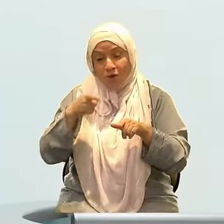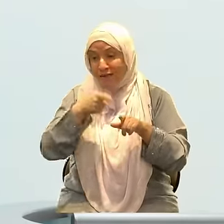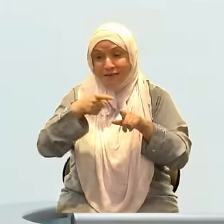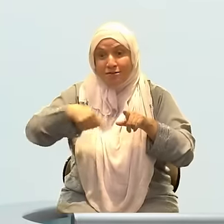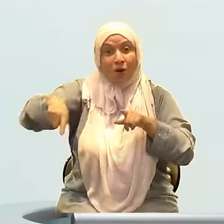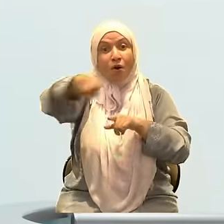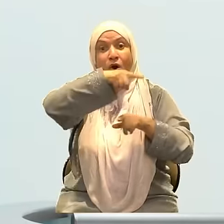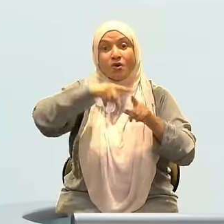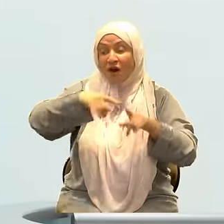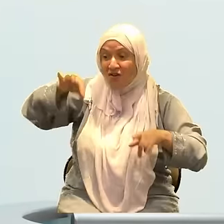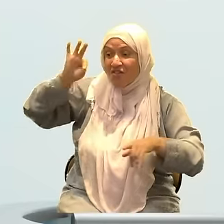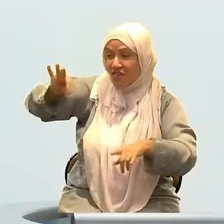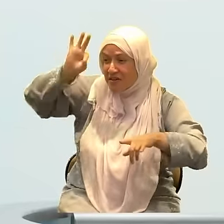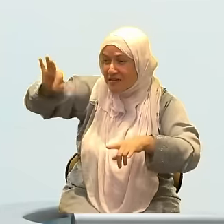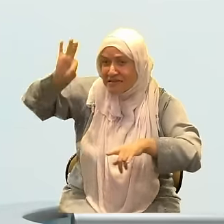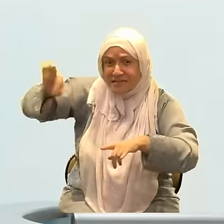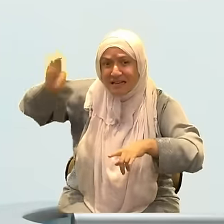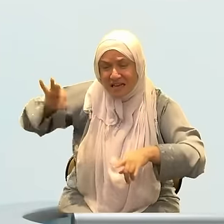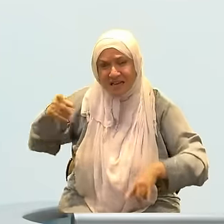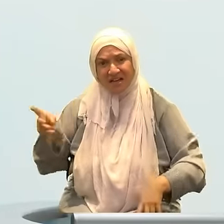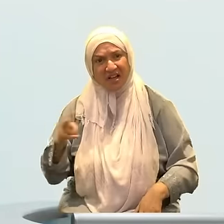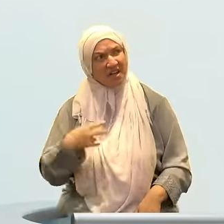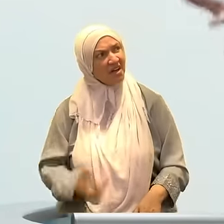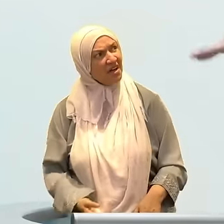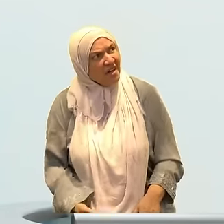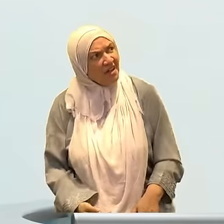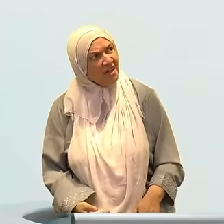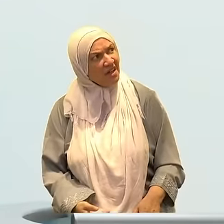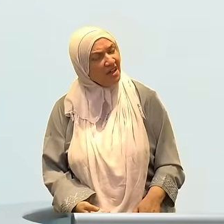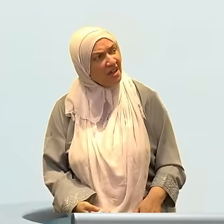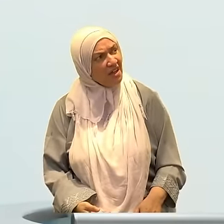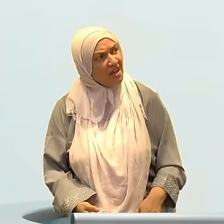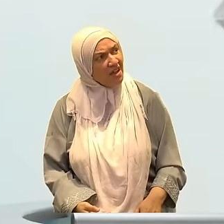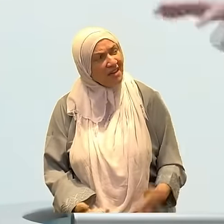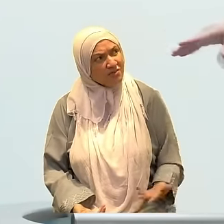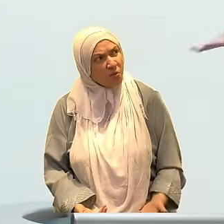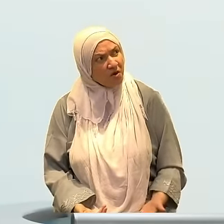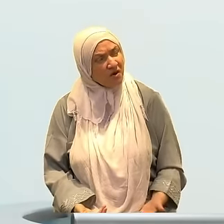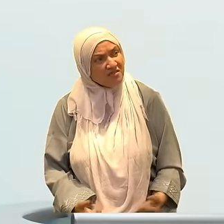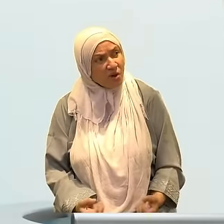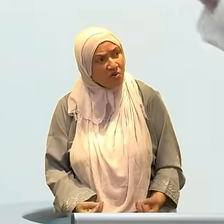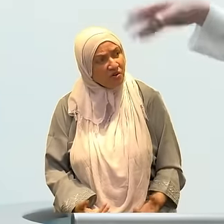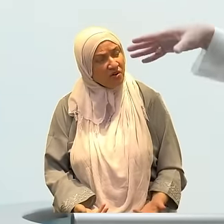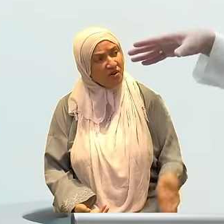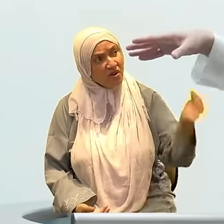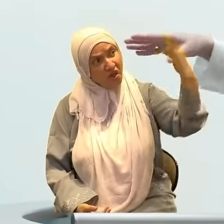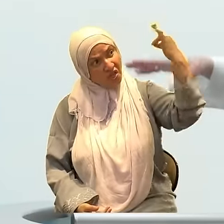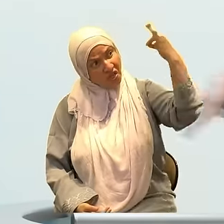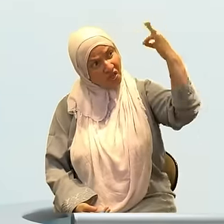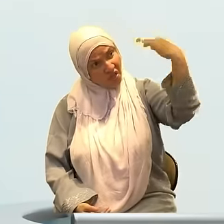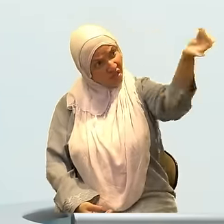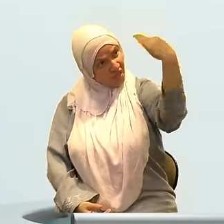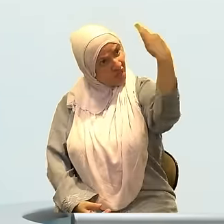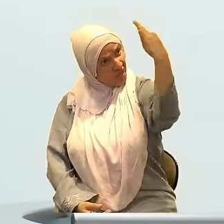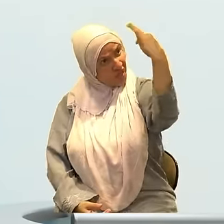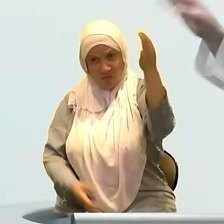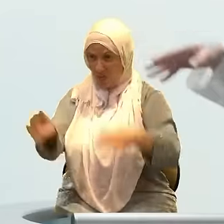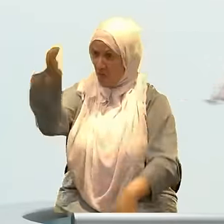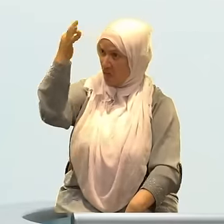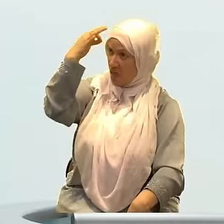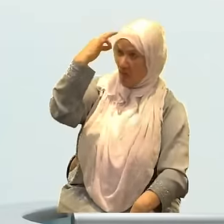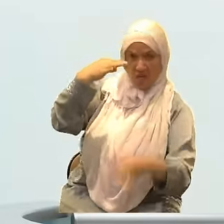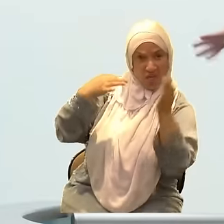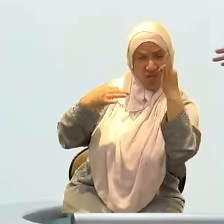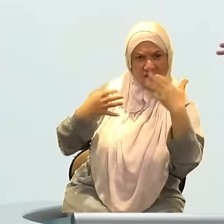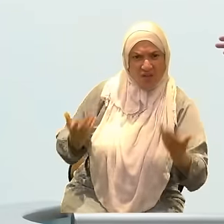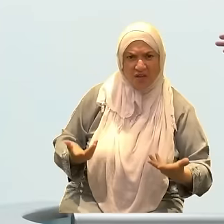This isn't really that important to me right now. This seems to be an affair that belongs to Quraysh, that belongs to some of the